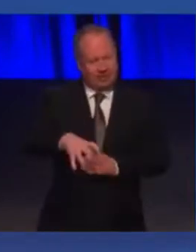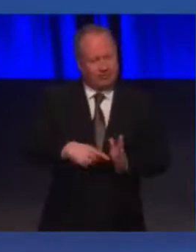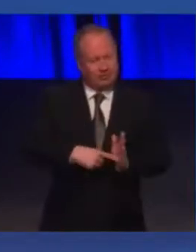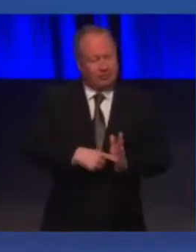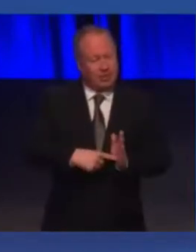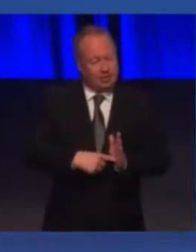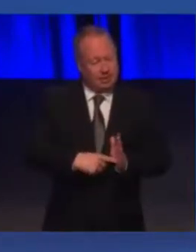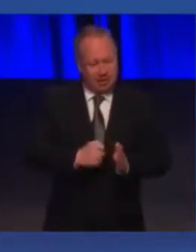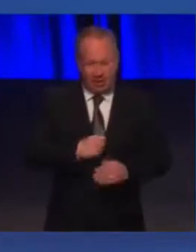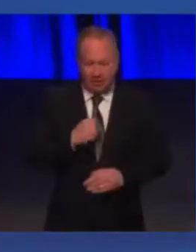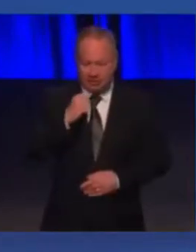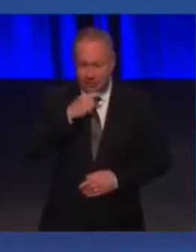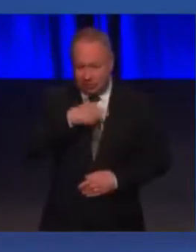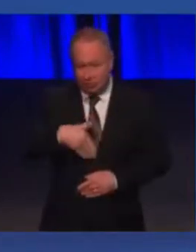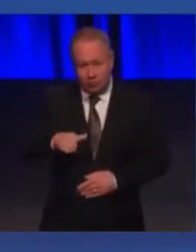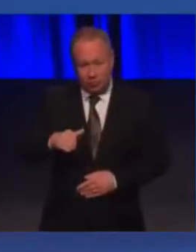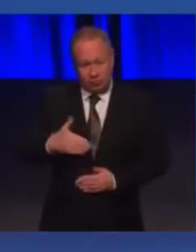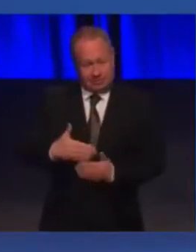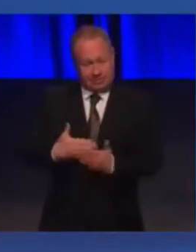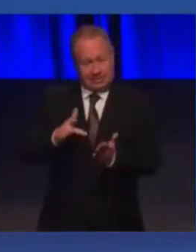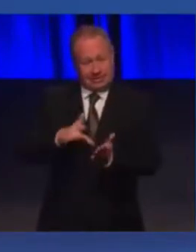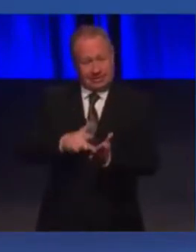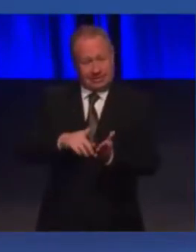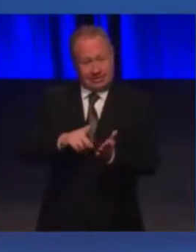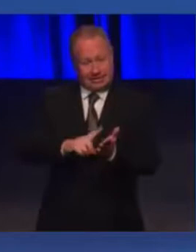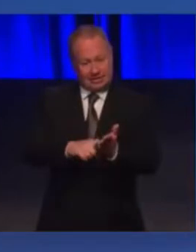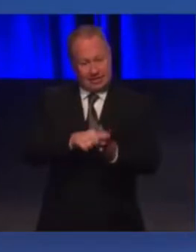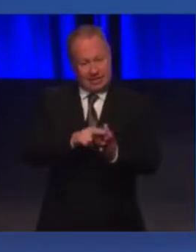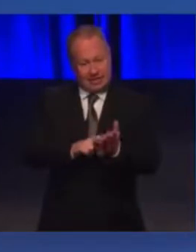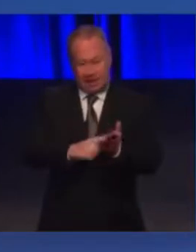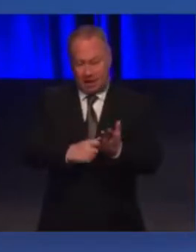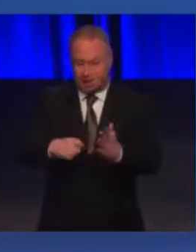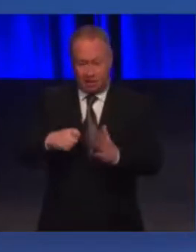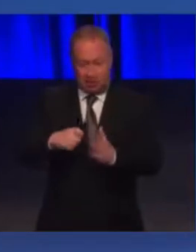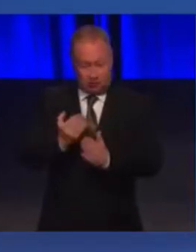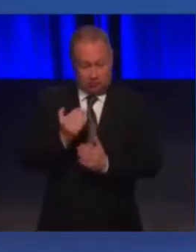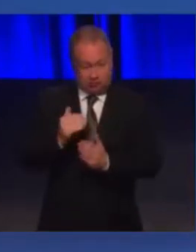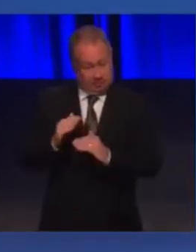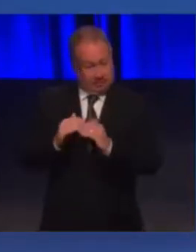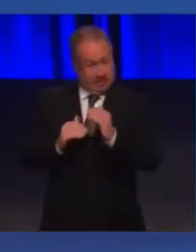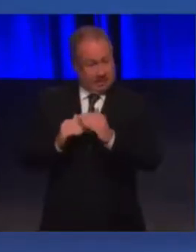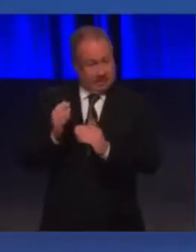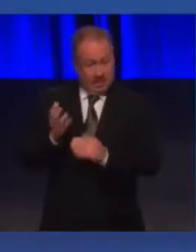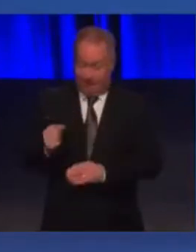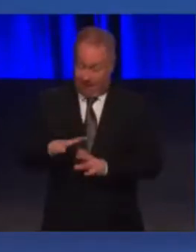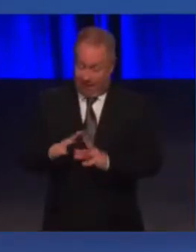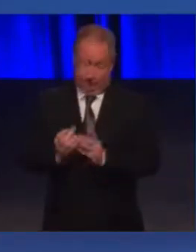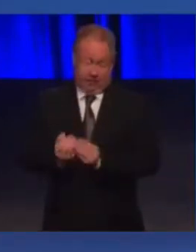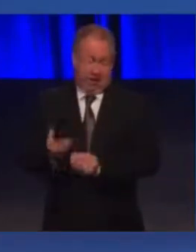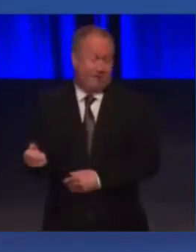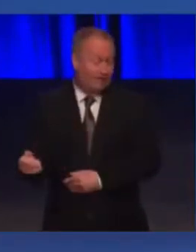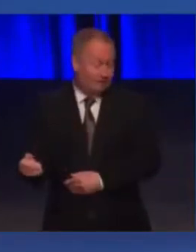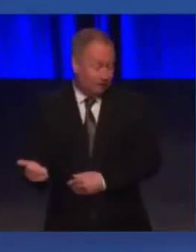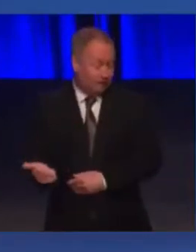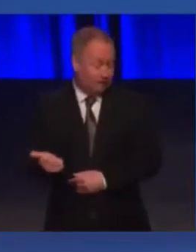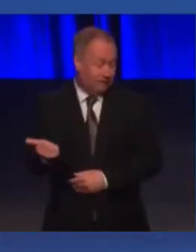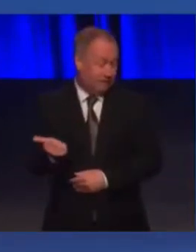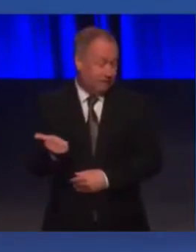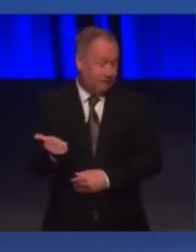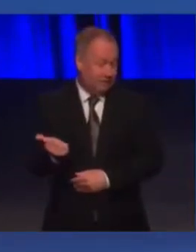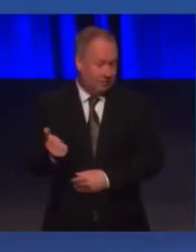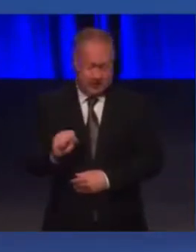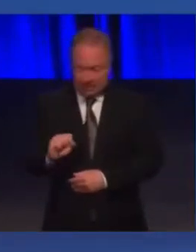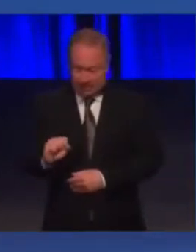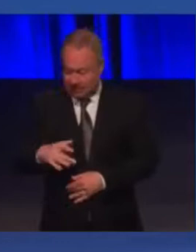Our son attends a wonderful day centre in Lanark, which was recently built and so it's got all the facilities that he needs. But in his